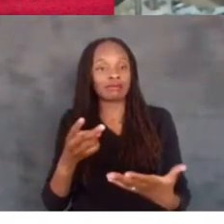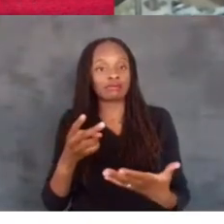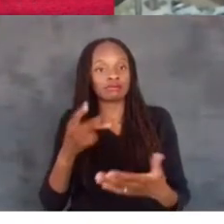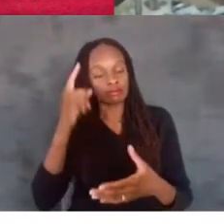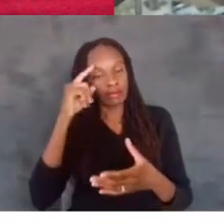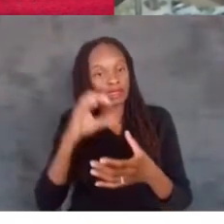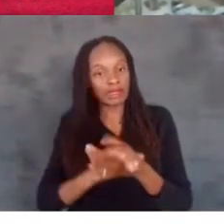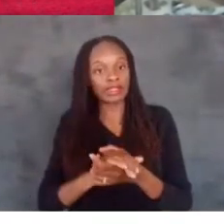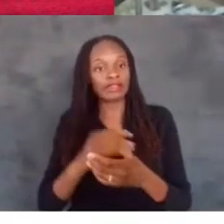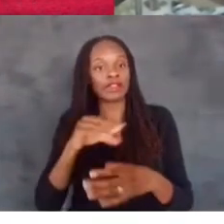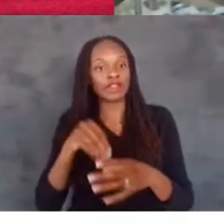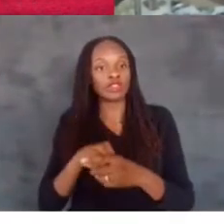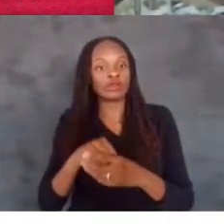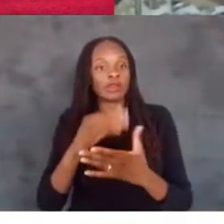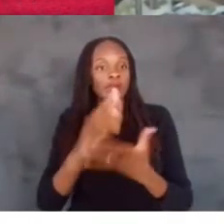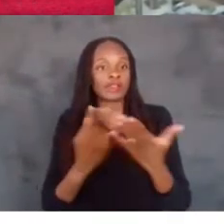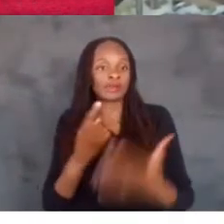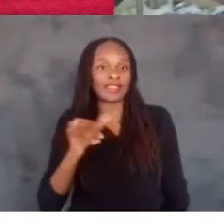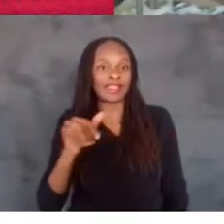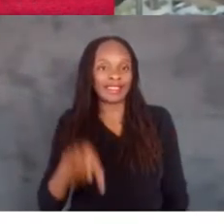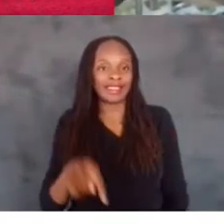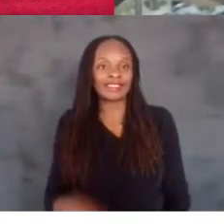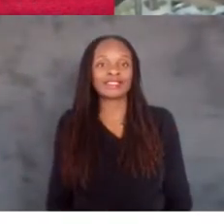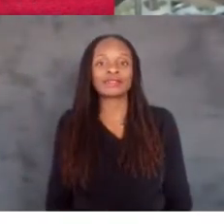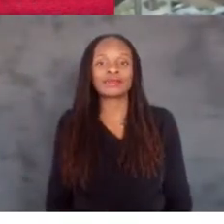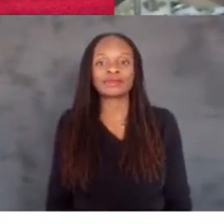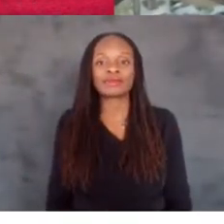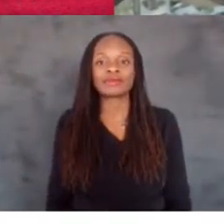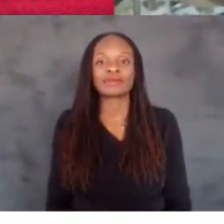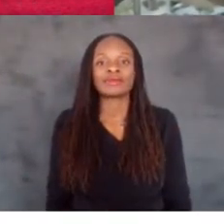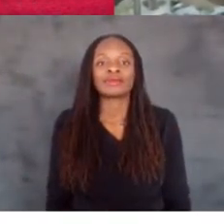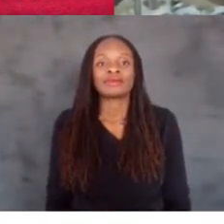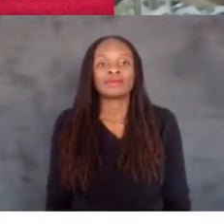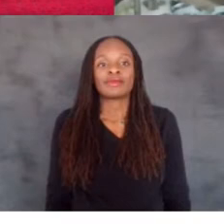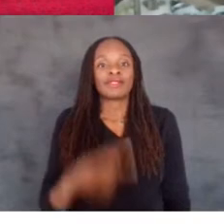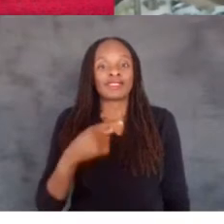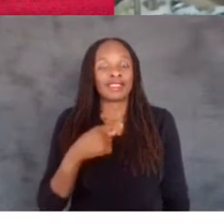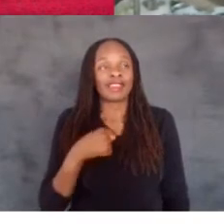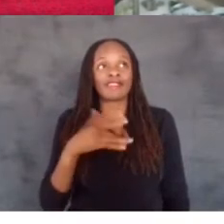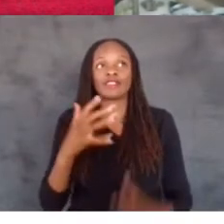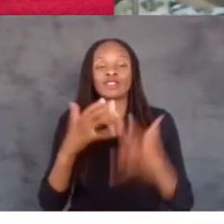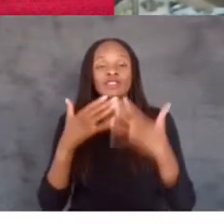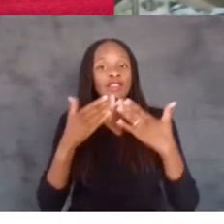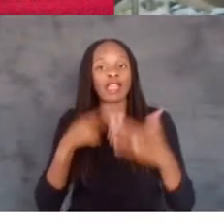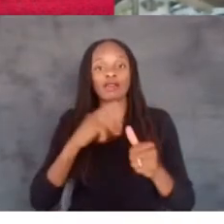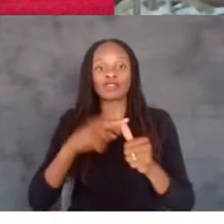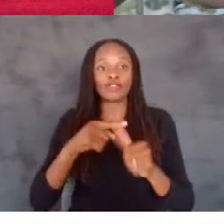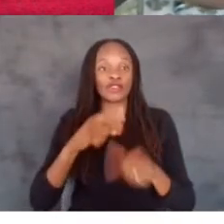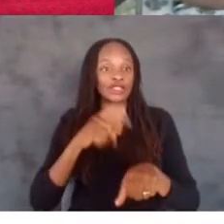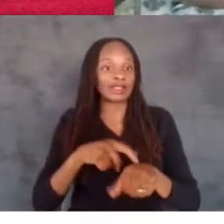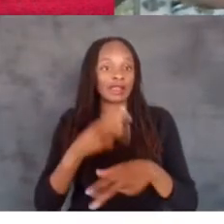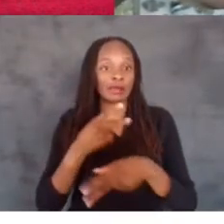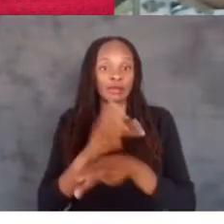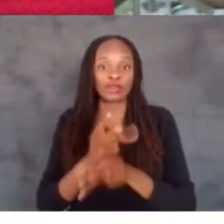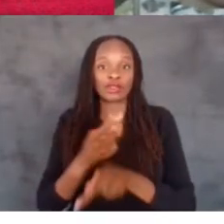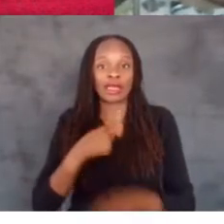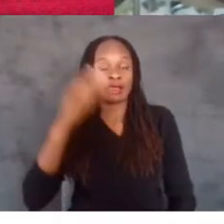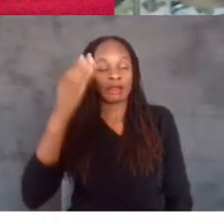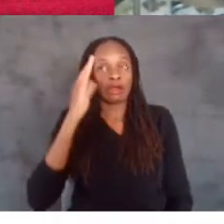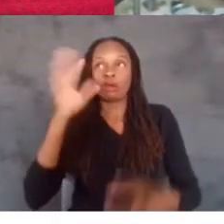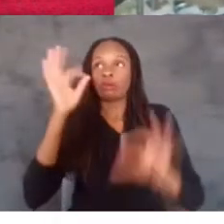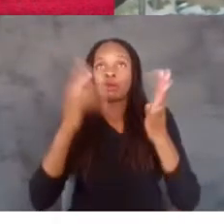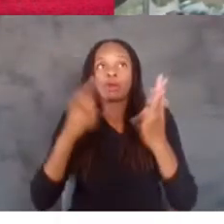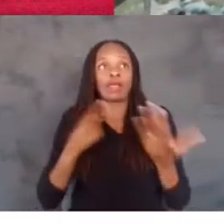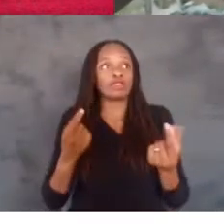in being part of something like this. And I'm just grateful. I mean, I was a first time producer. I didn't know what the heck I was doing. I didn't know what craft